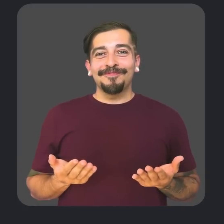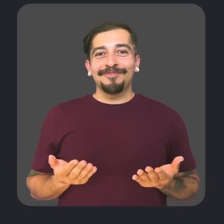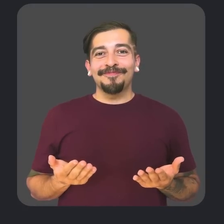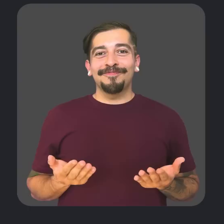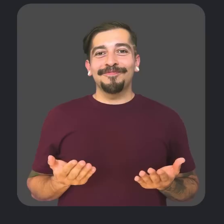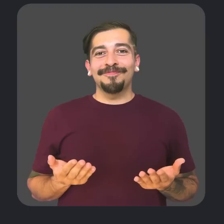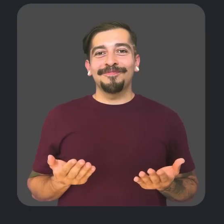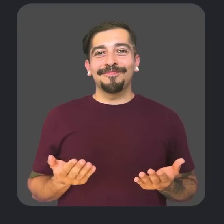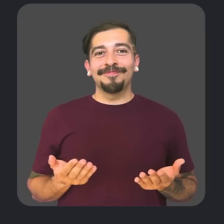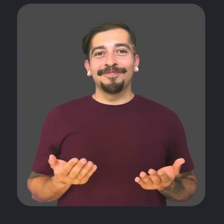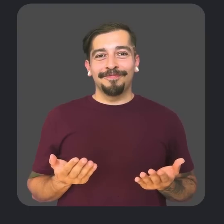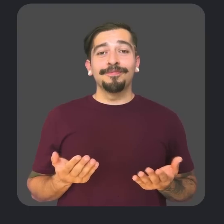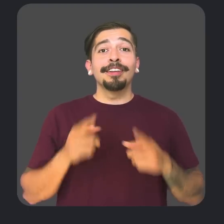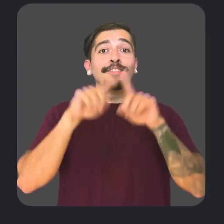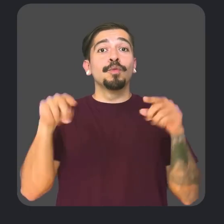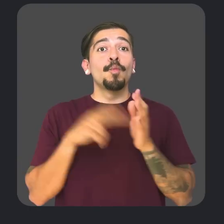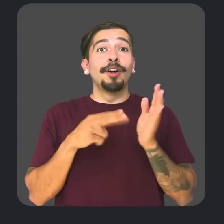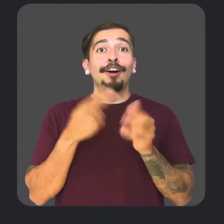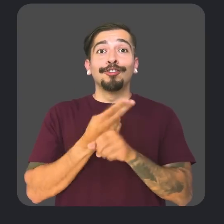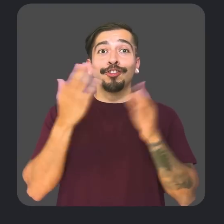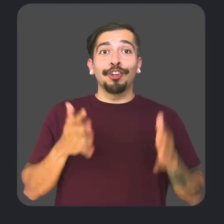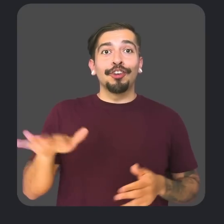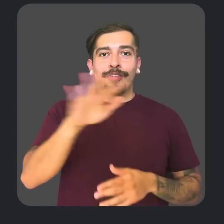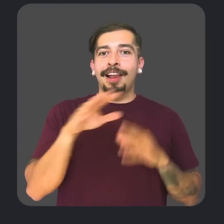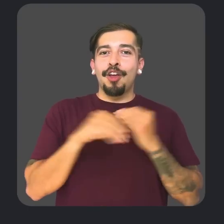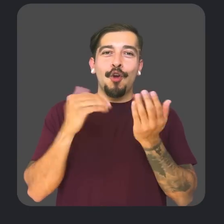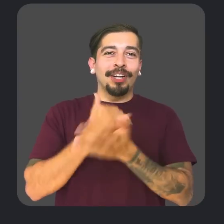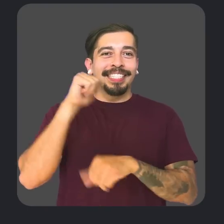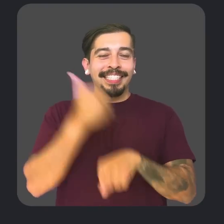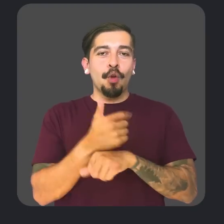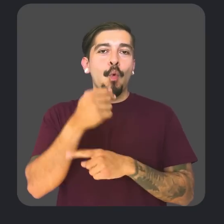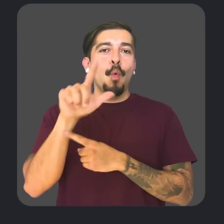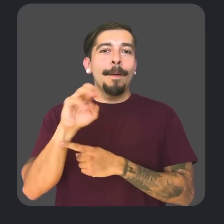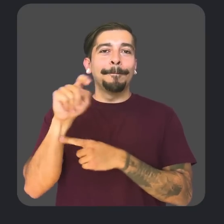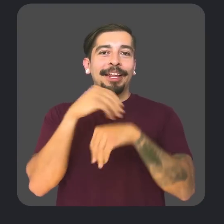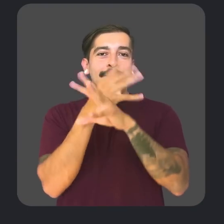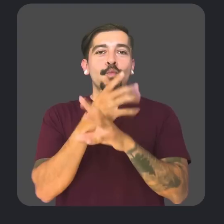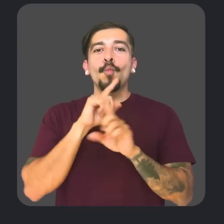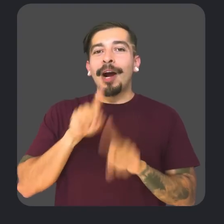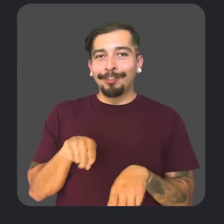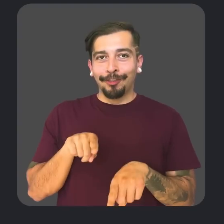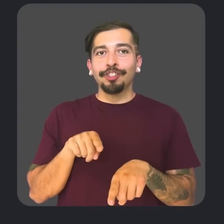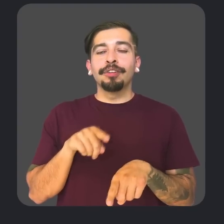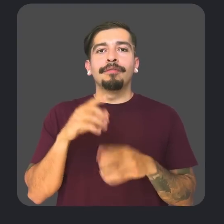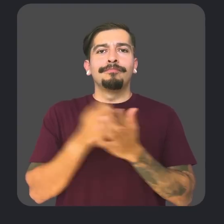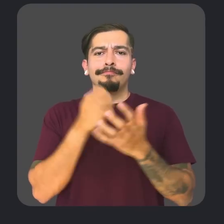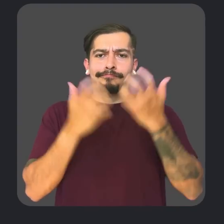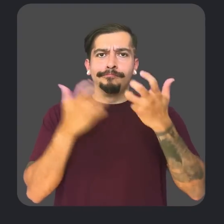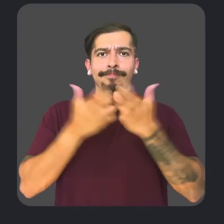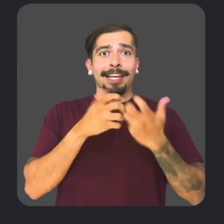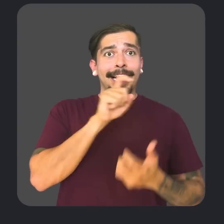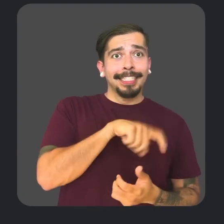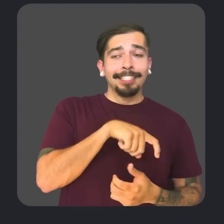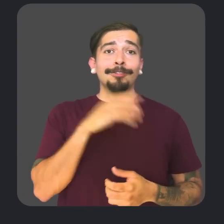accessibility. And for screen reader users, we recently added new settings for Google Meet Reactions, so people can